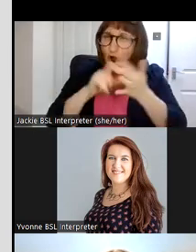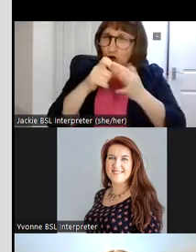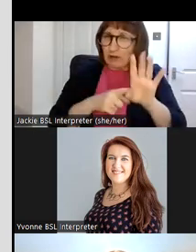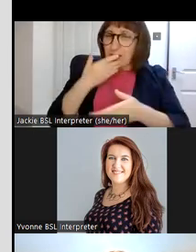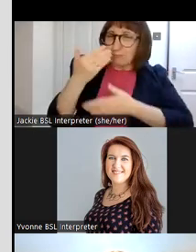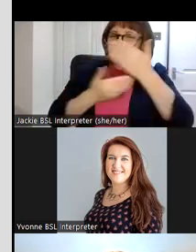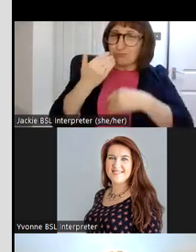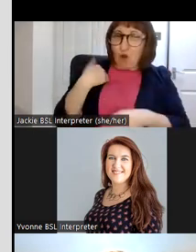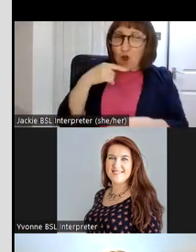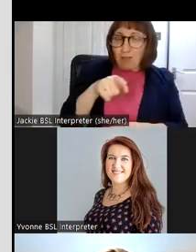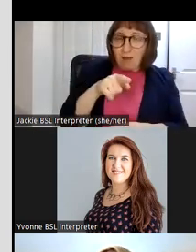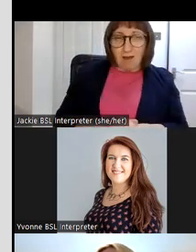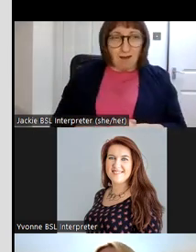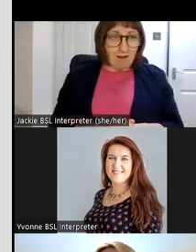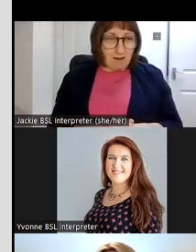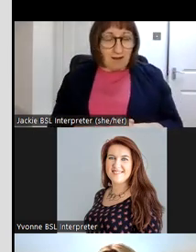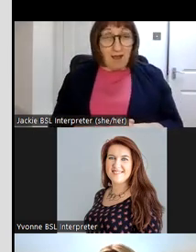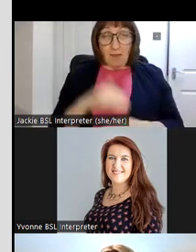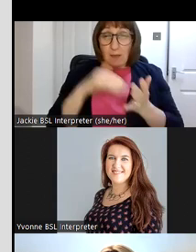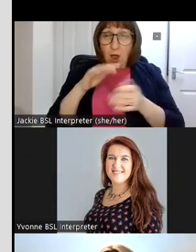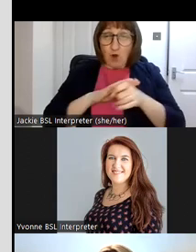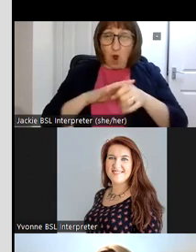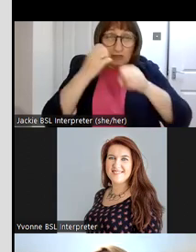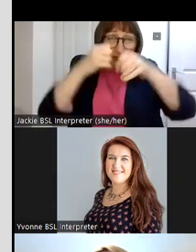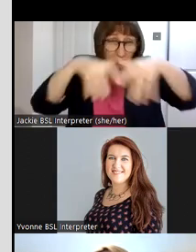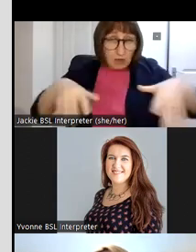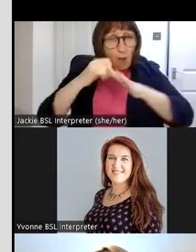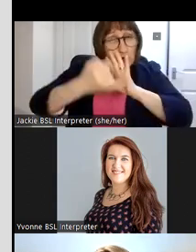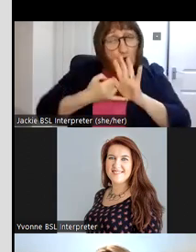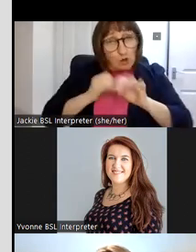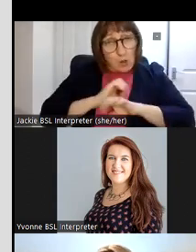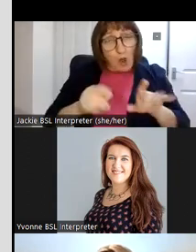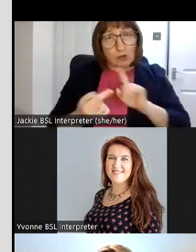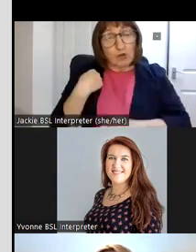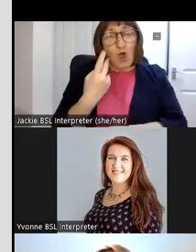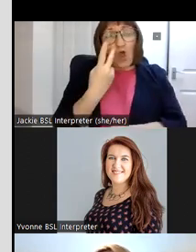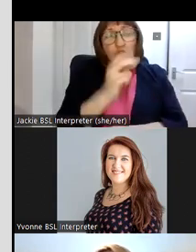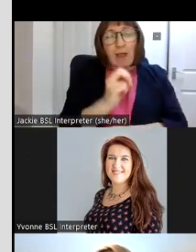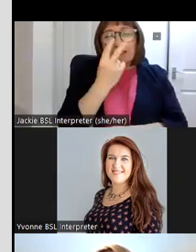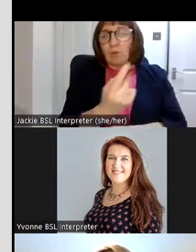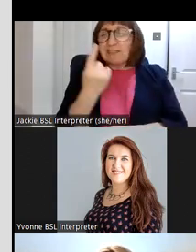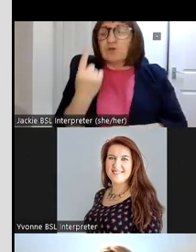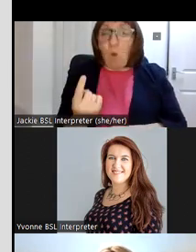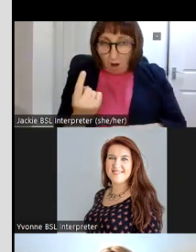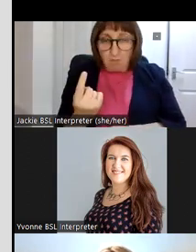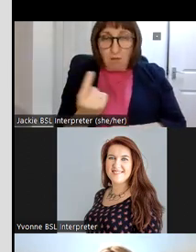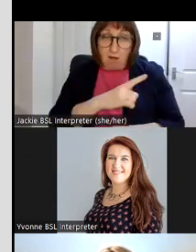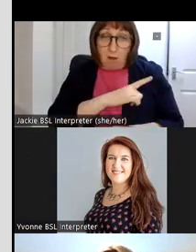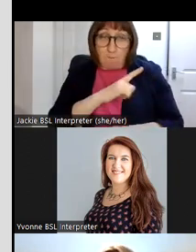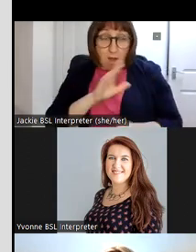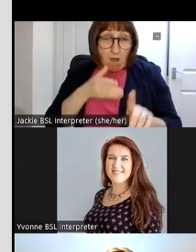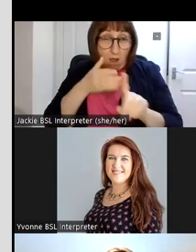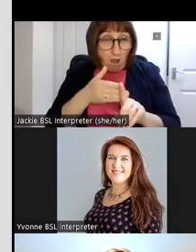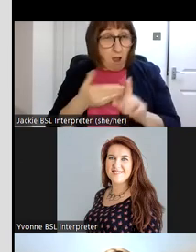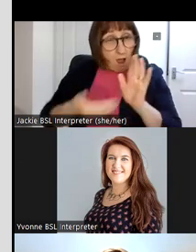uh the my colon genealogy uh project was launched in 2021 with the purpose of uh